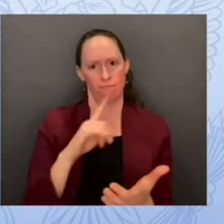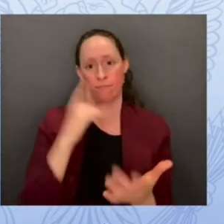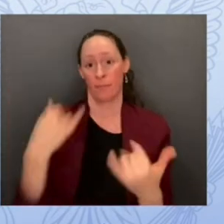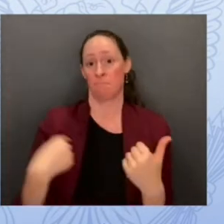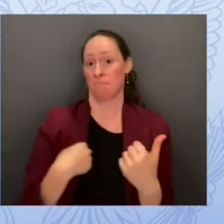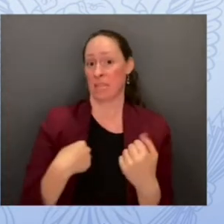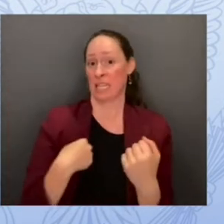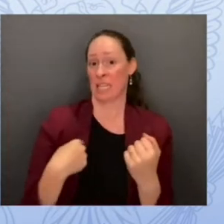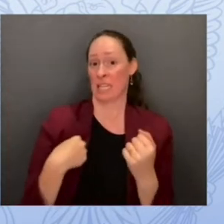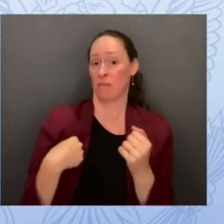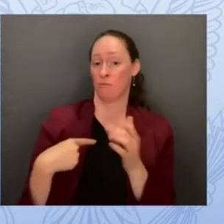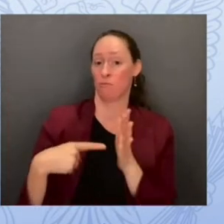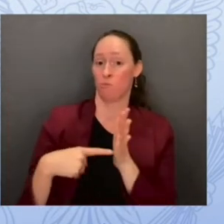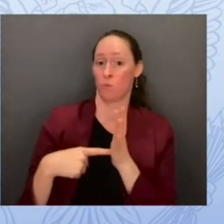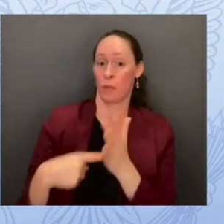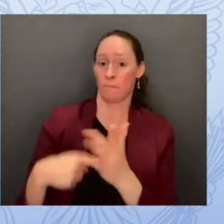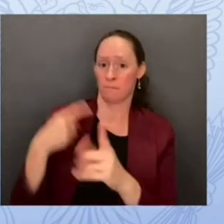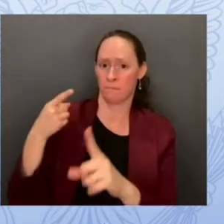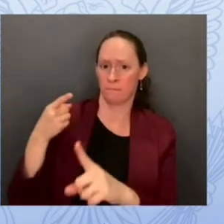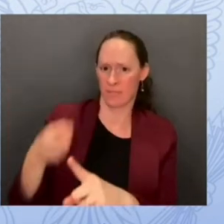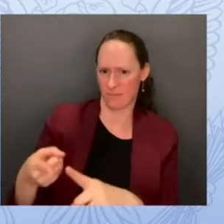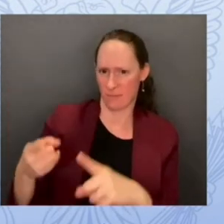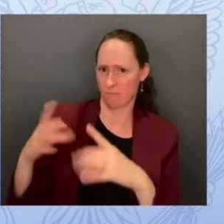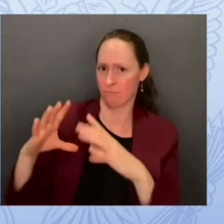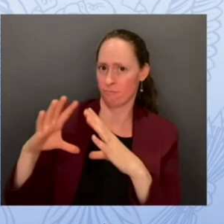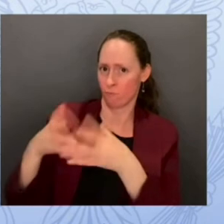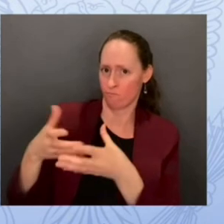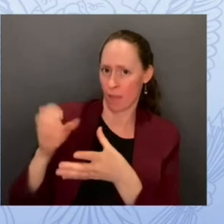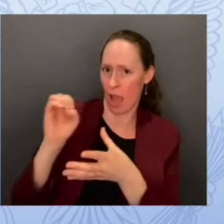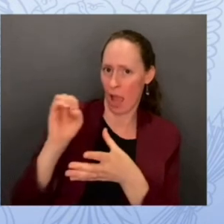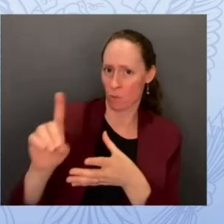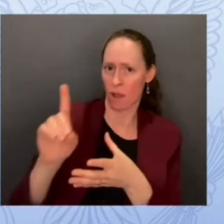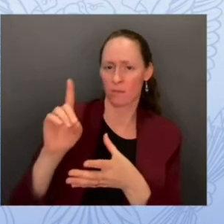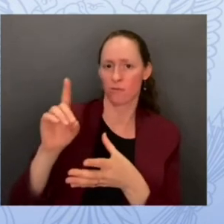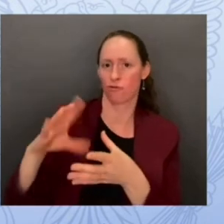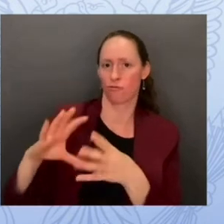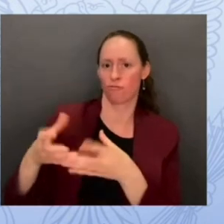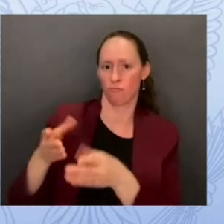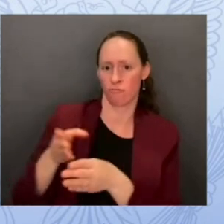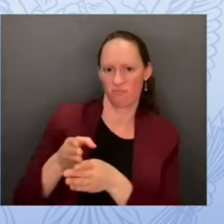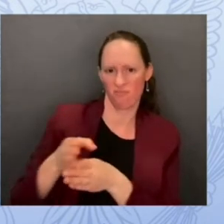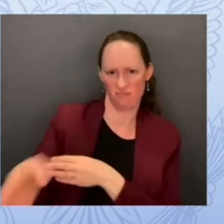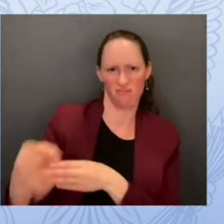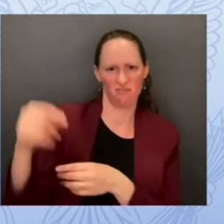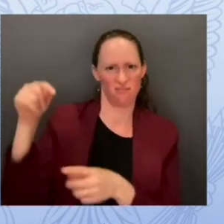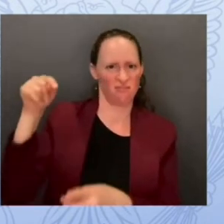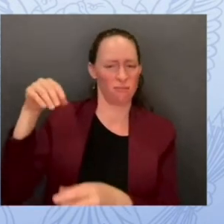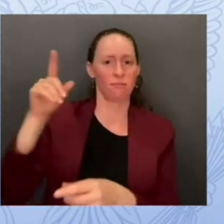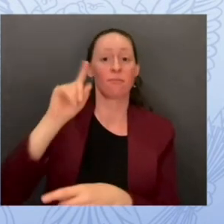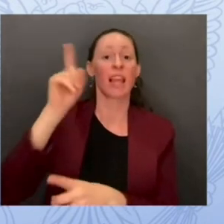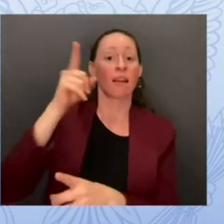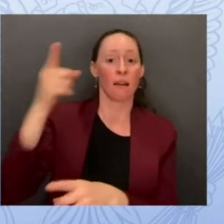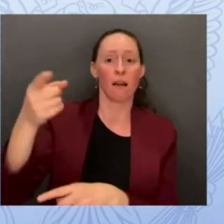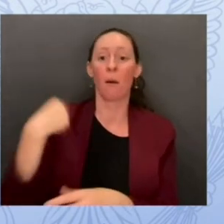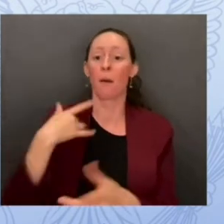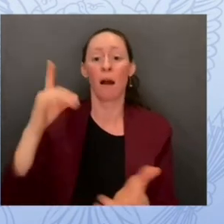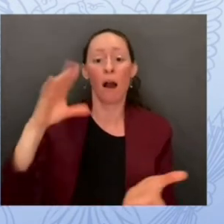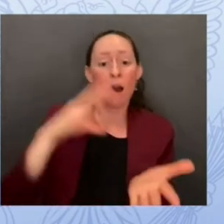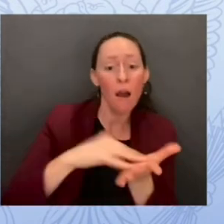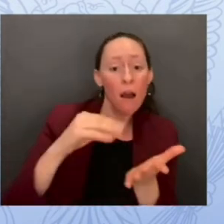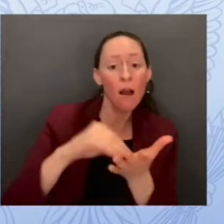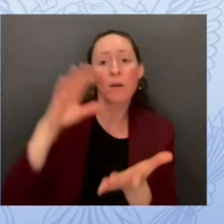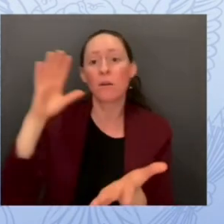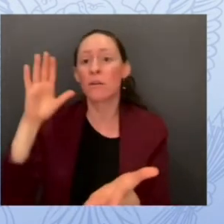education and google for education is focused on the part of learning that happens in schools and universities and in google for